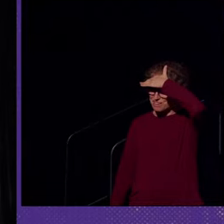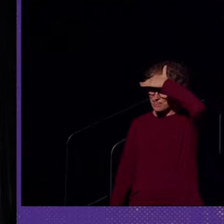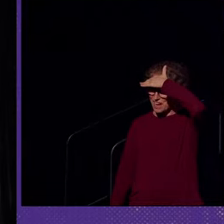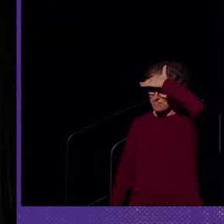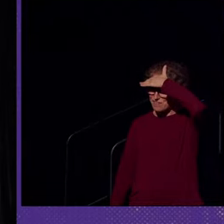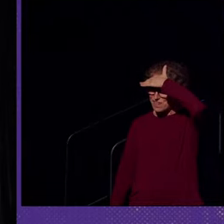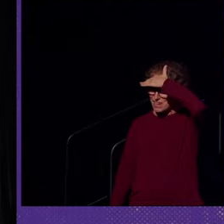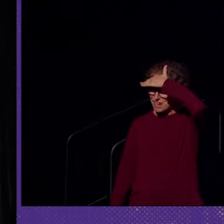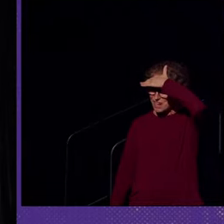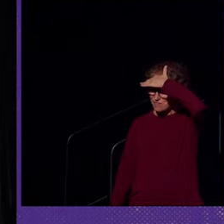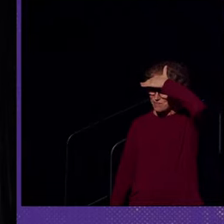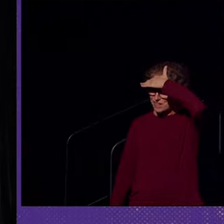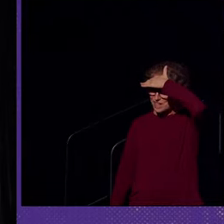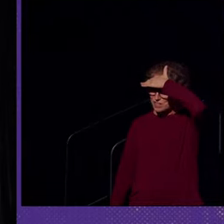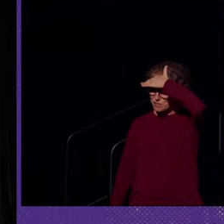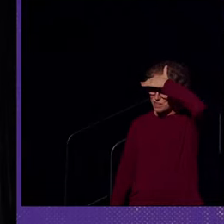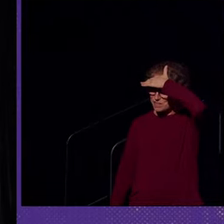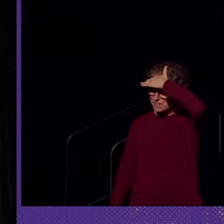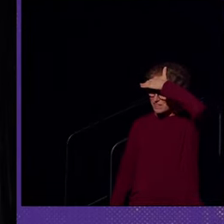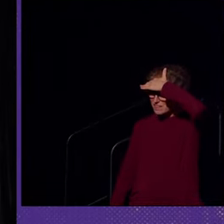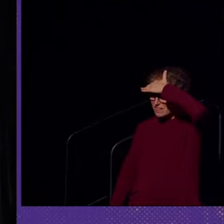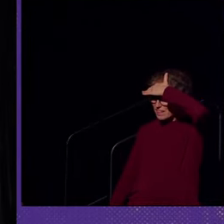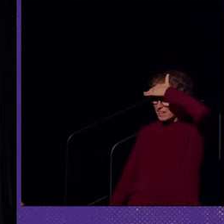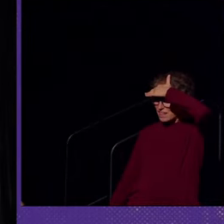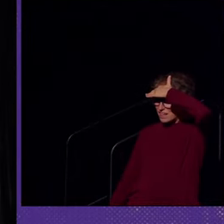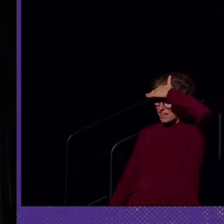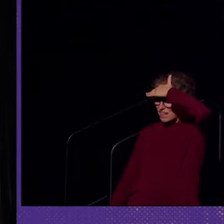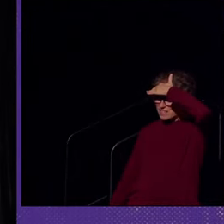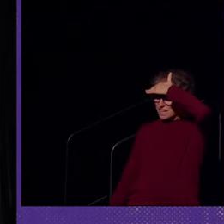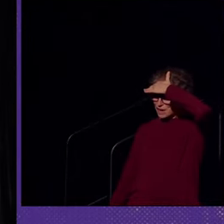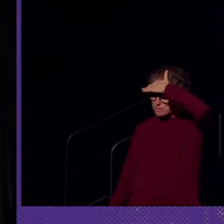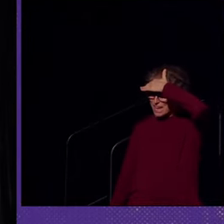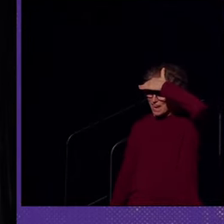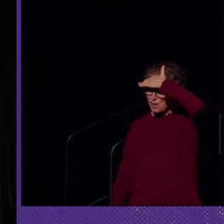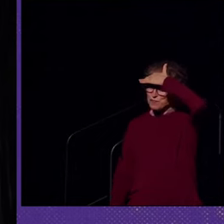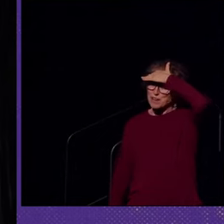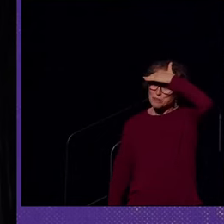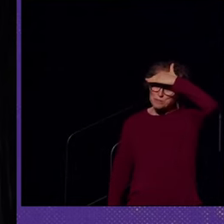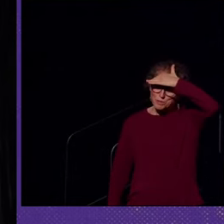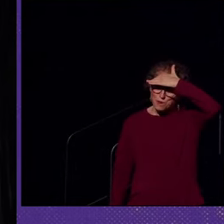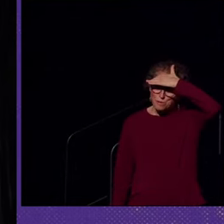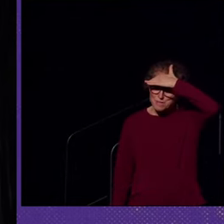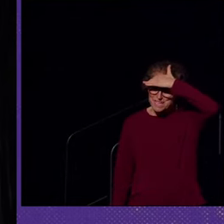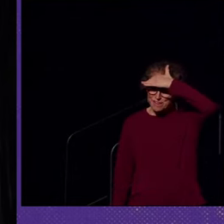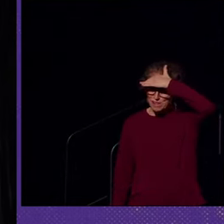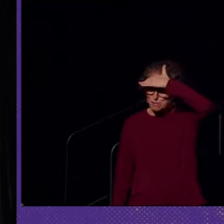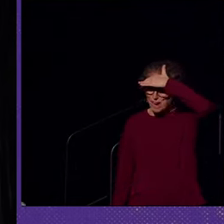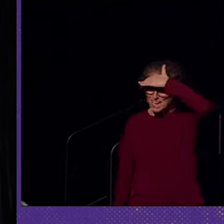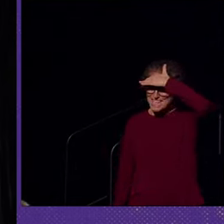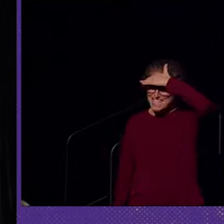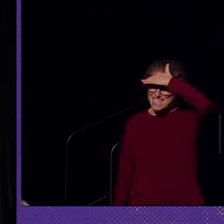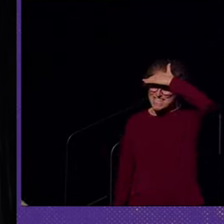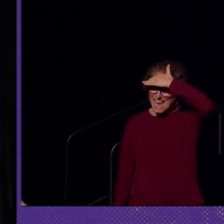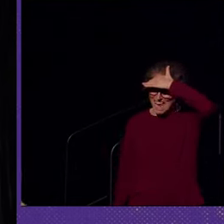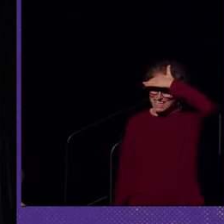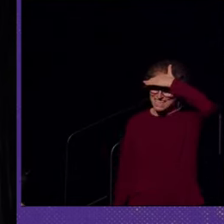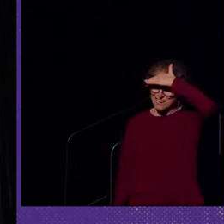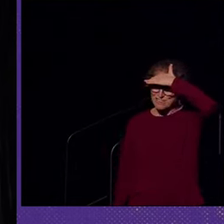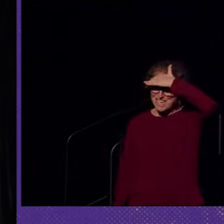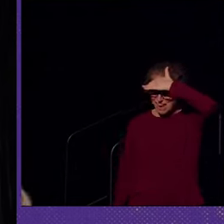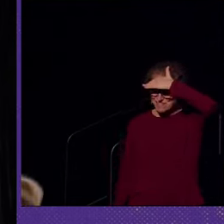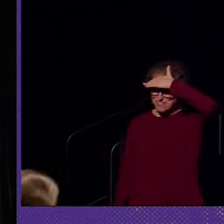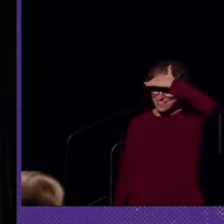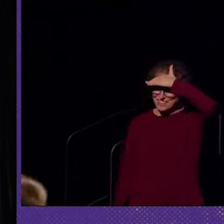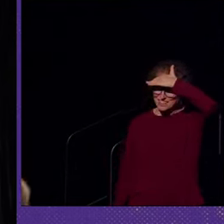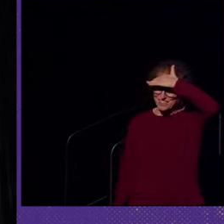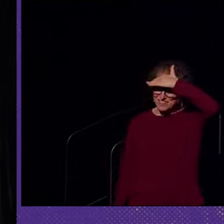friends are deaf, it's like I'm deaf. Oh, well, the phone will mistake what I'm writing is dead instead